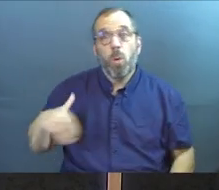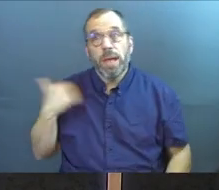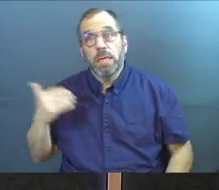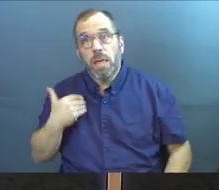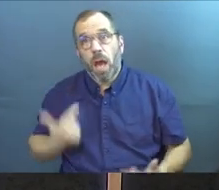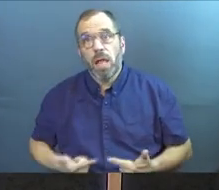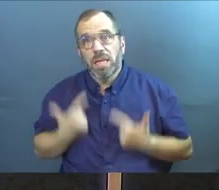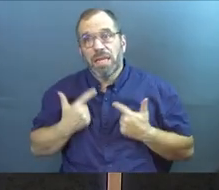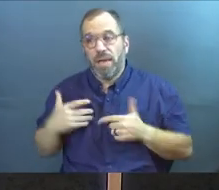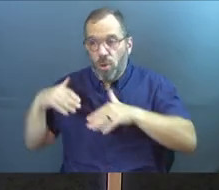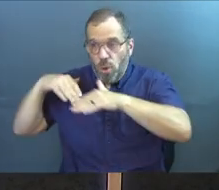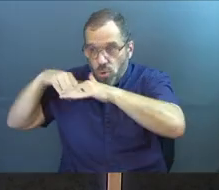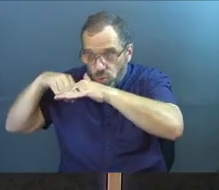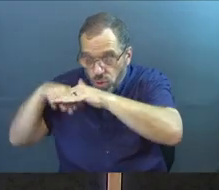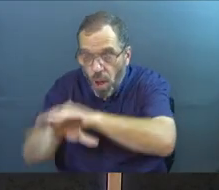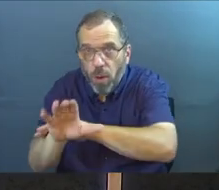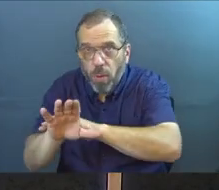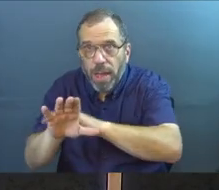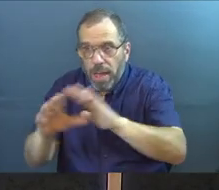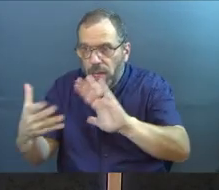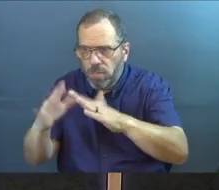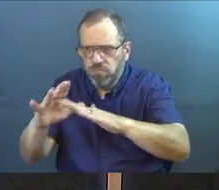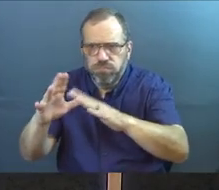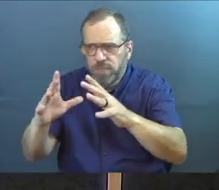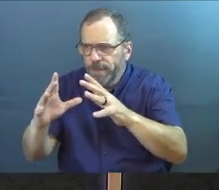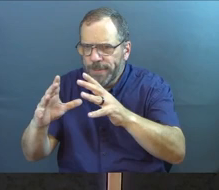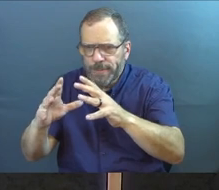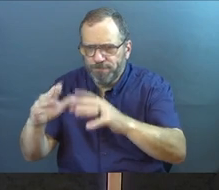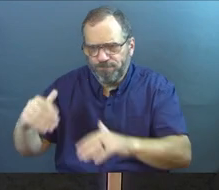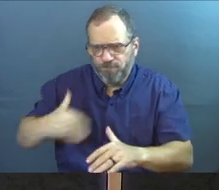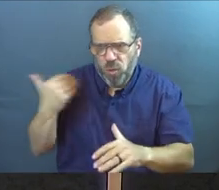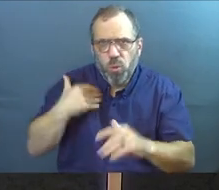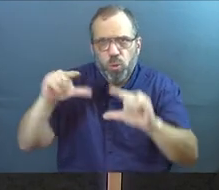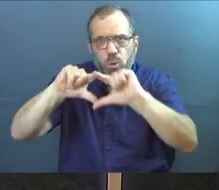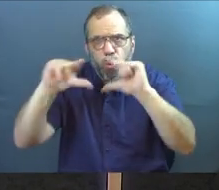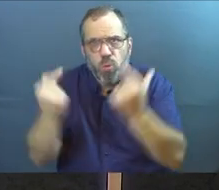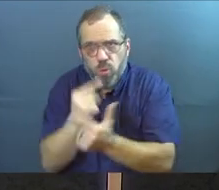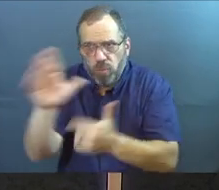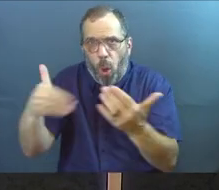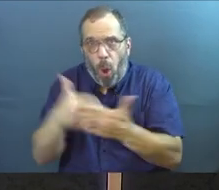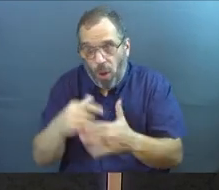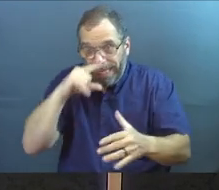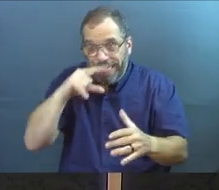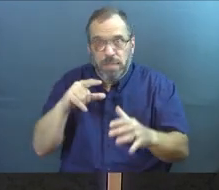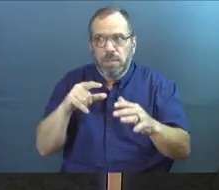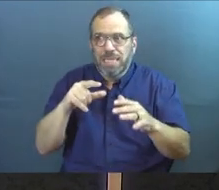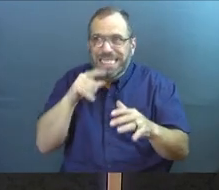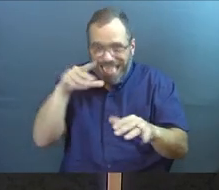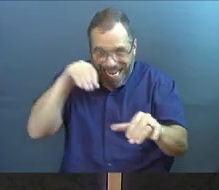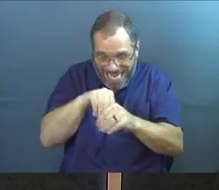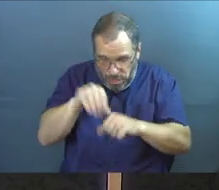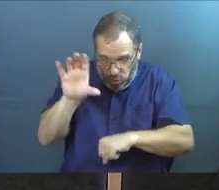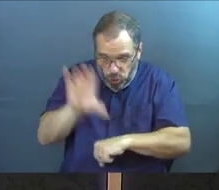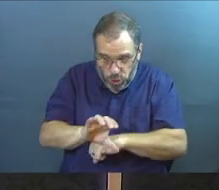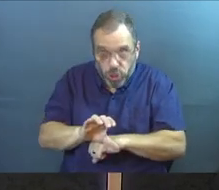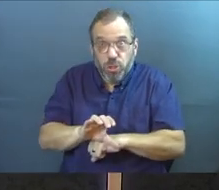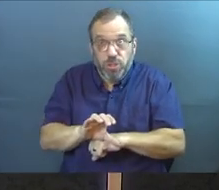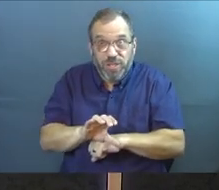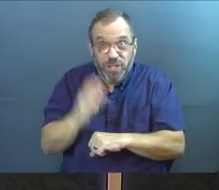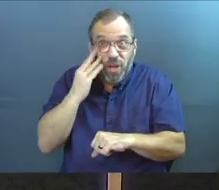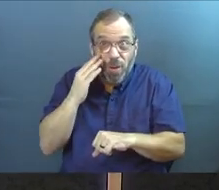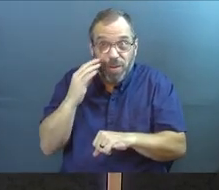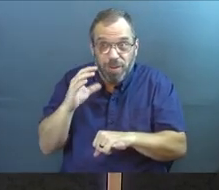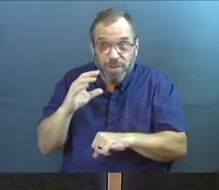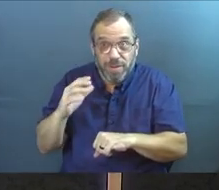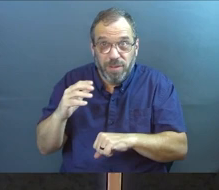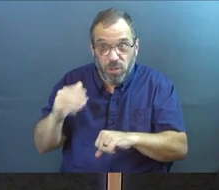Life will go in, and they will have a community-based youth group. So all the kids that are not in a church where they can do that